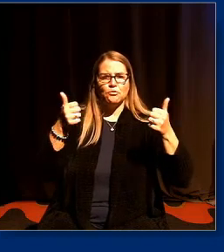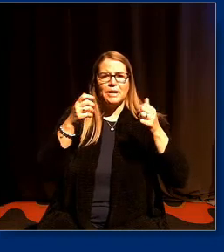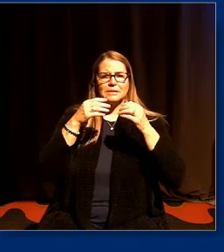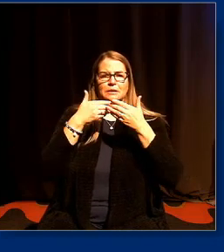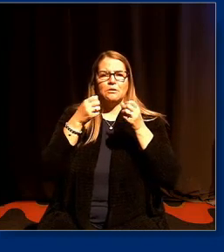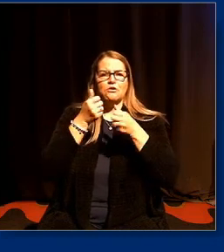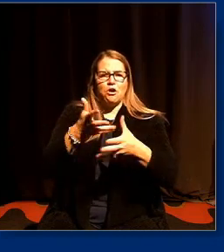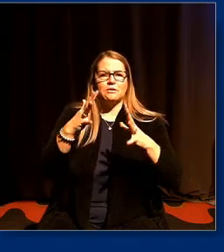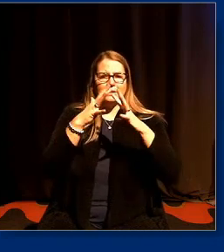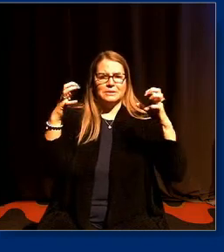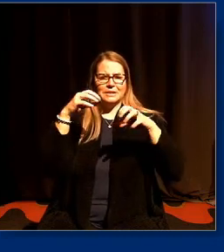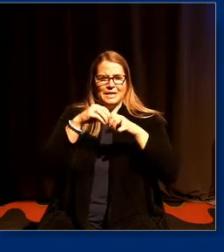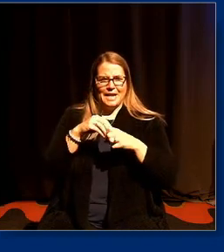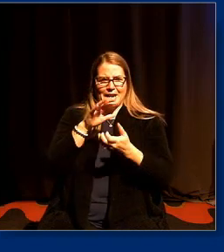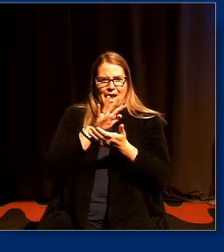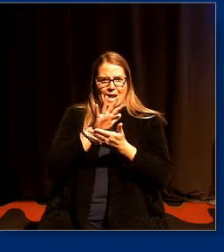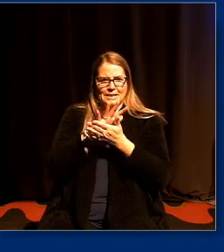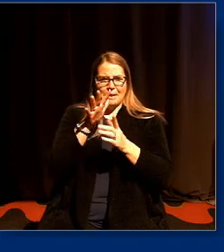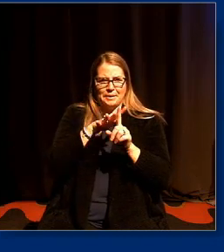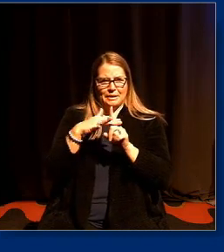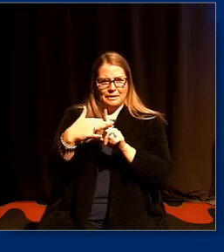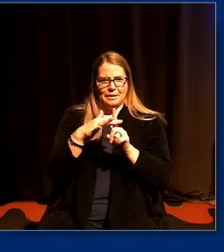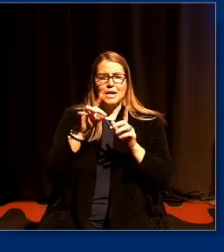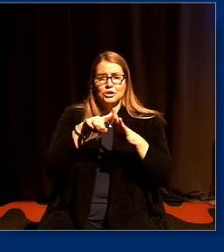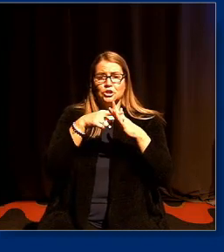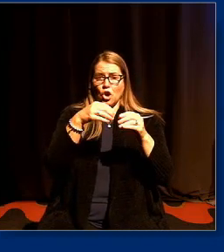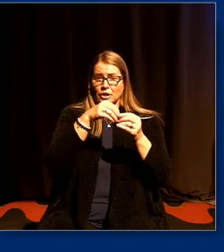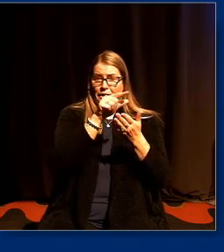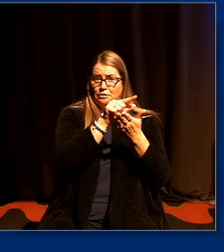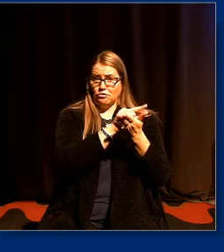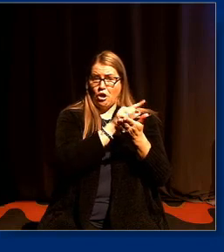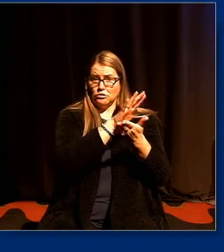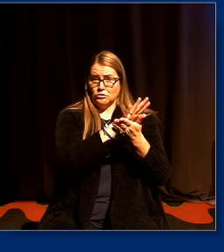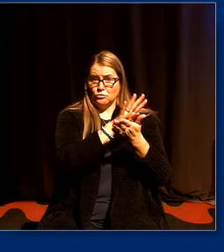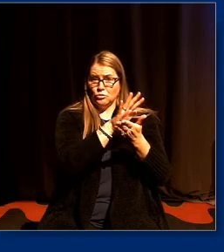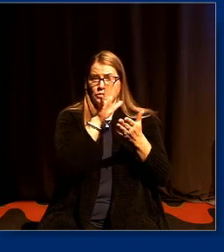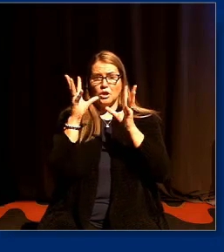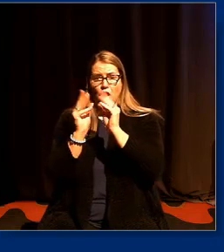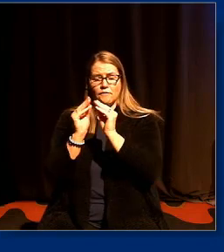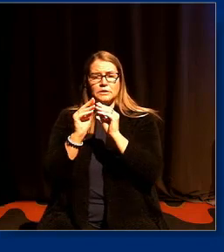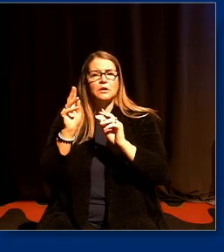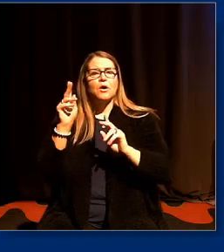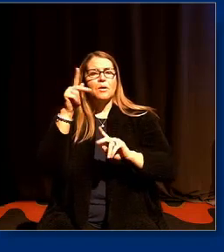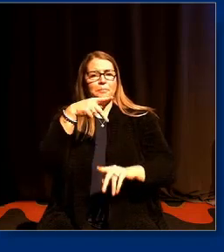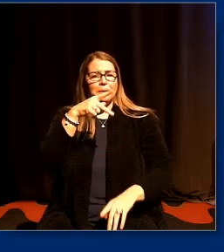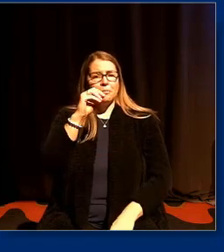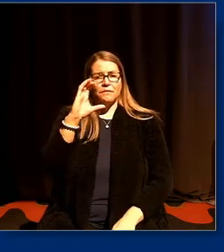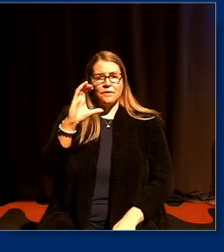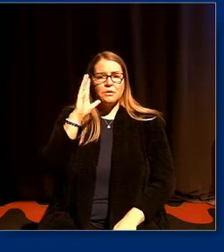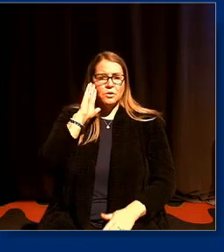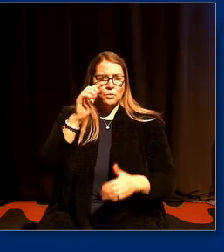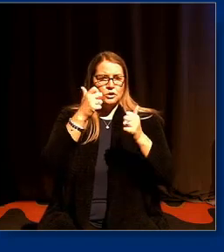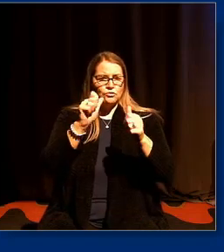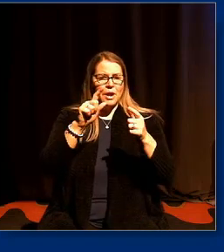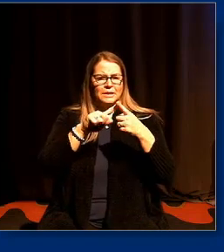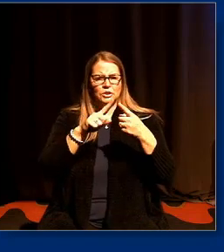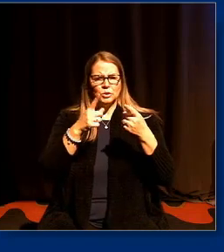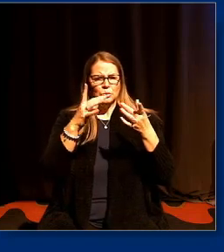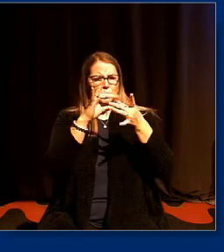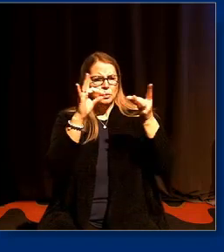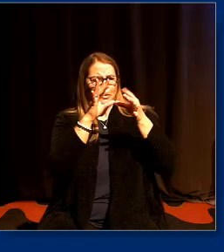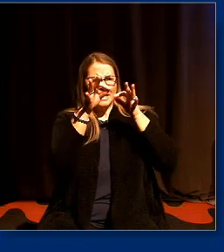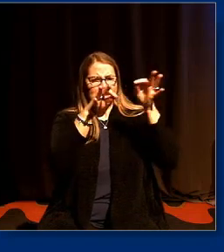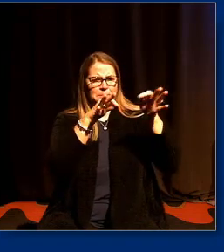in in law conferences where um people of color would stand up and try and name racism uh